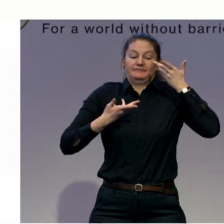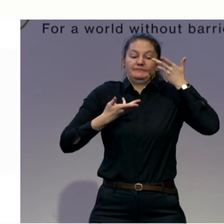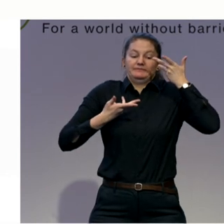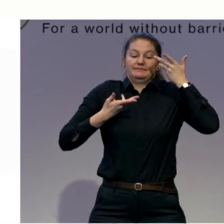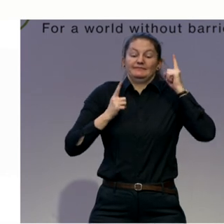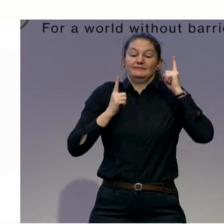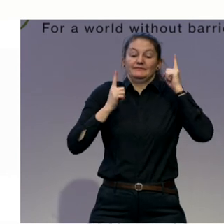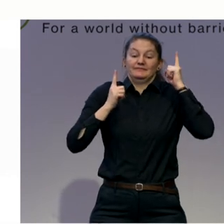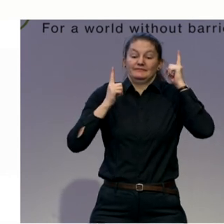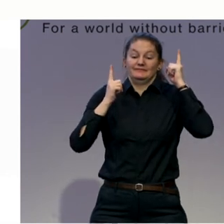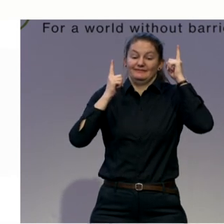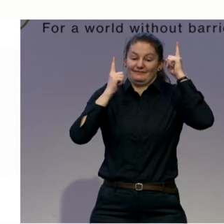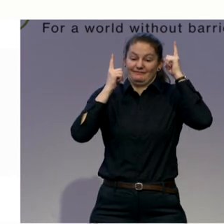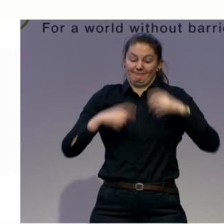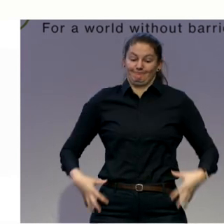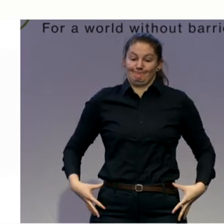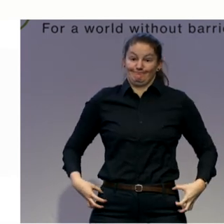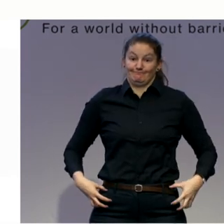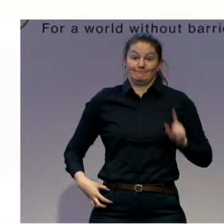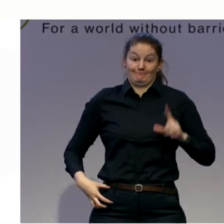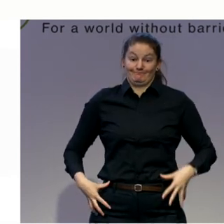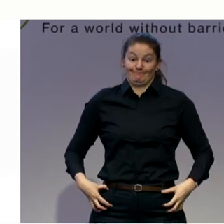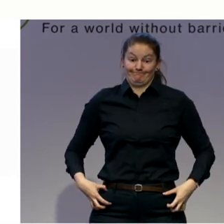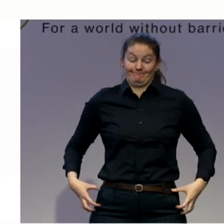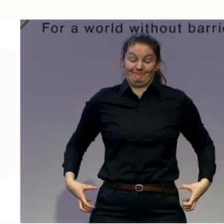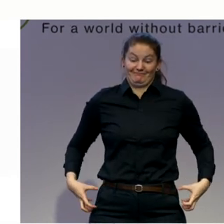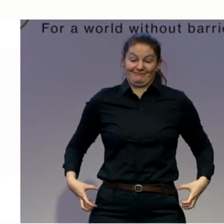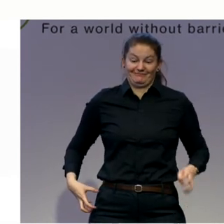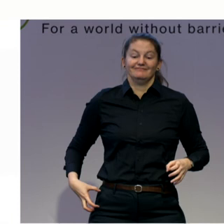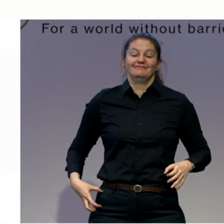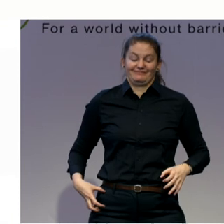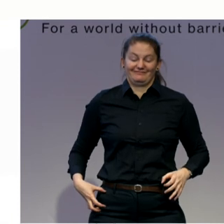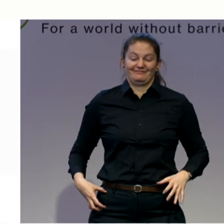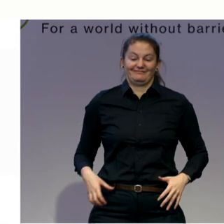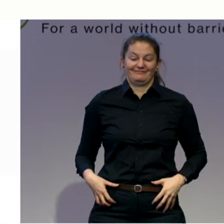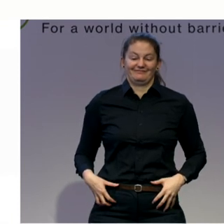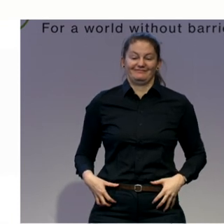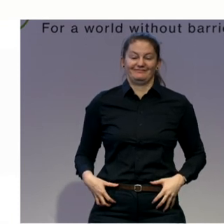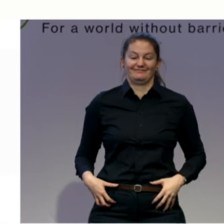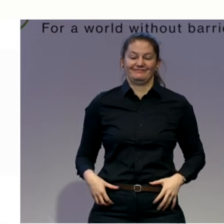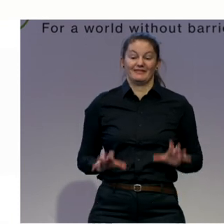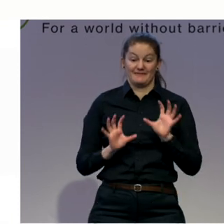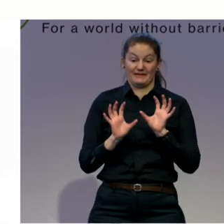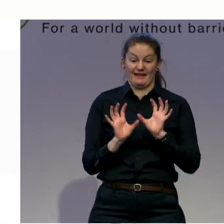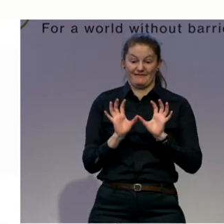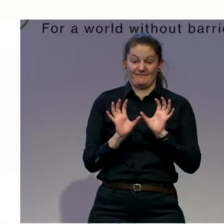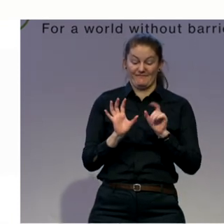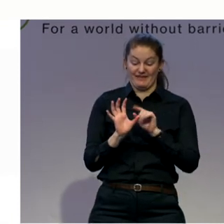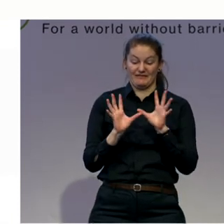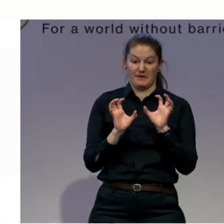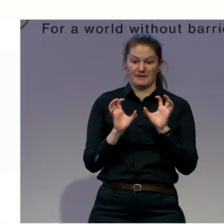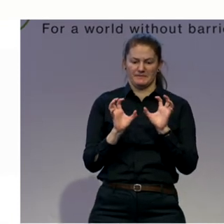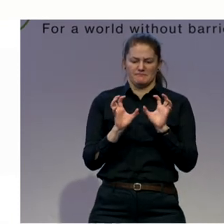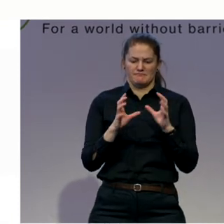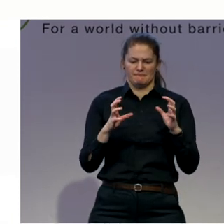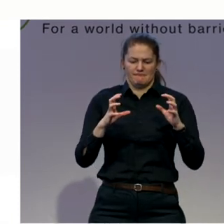floor, and your pubic bone, and your belly button, and your extra lift.